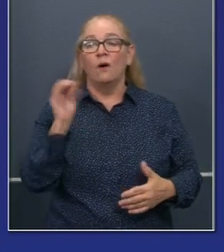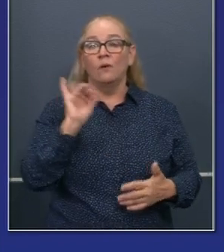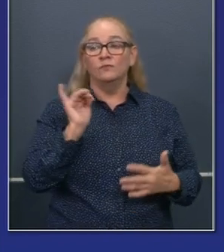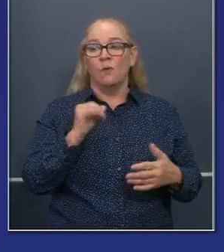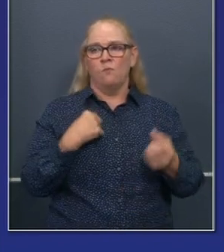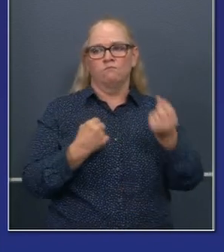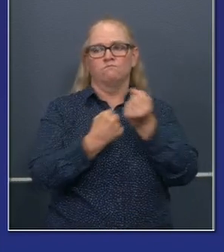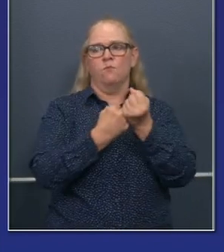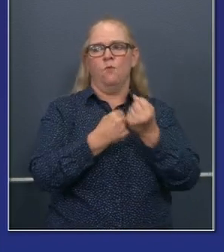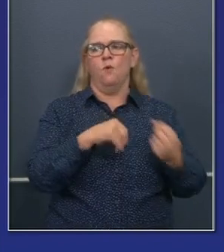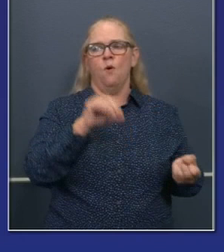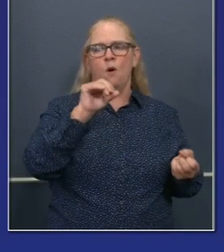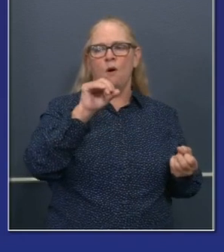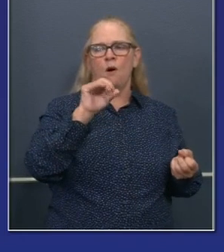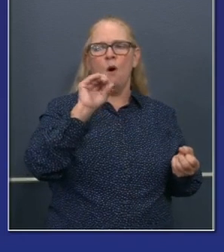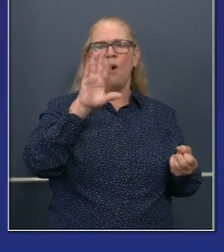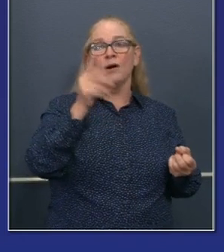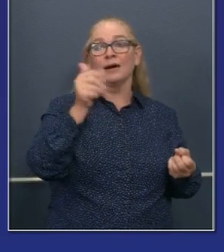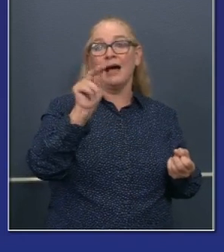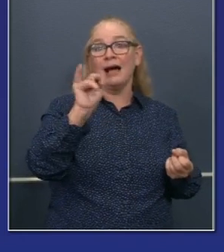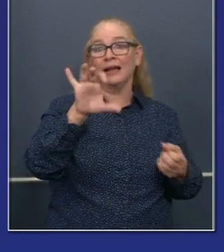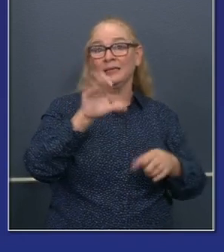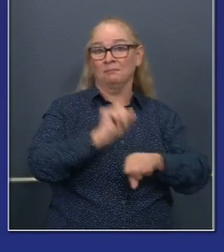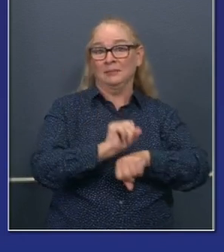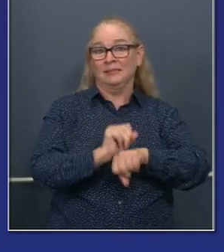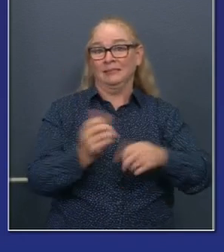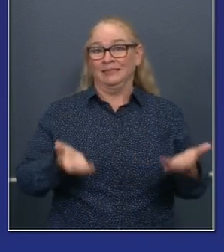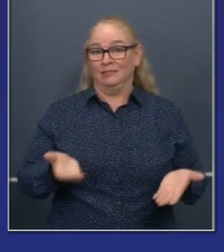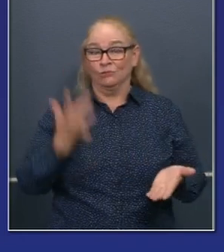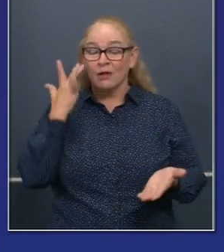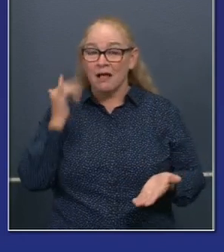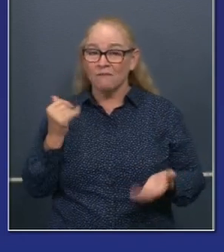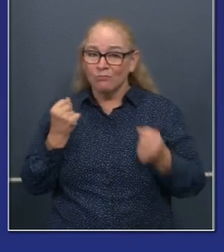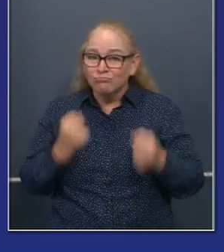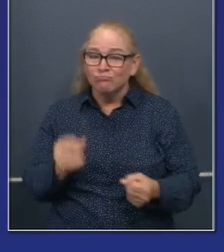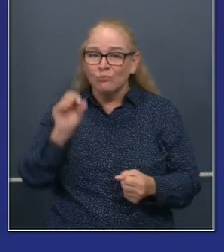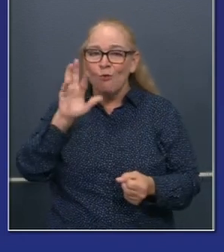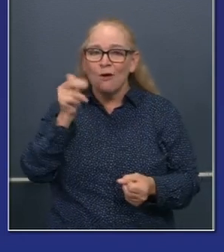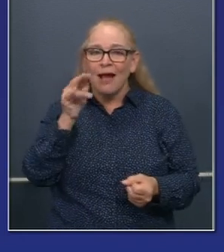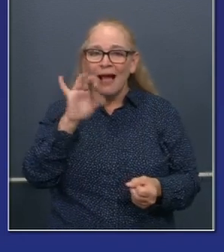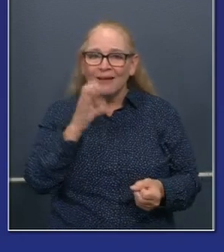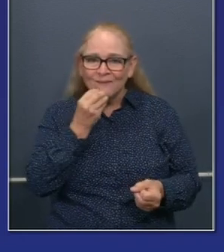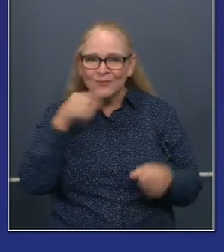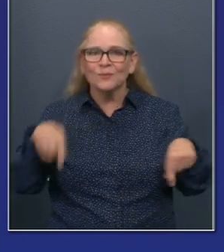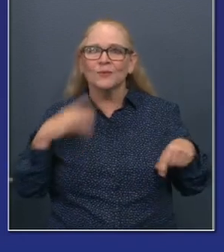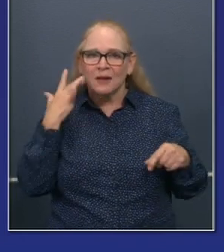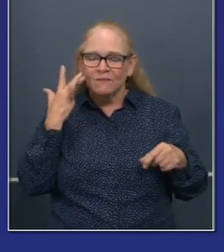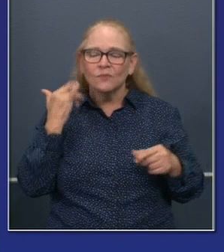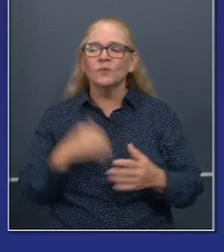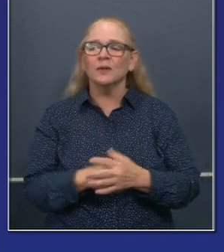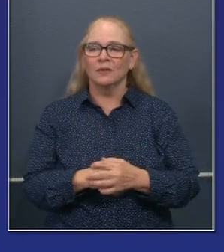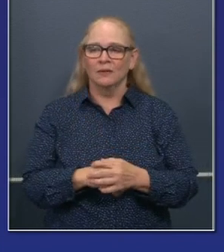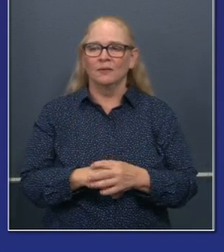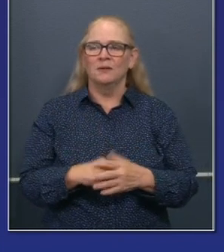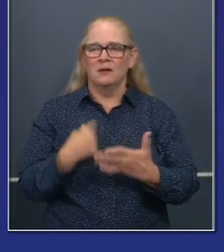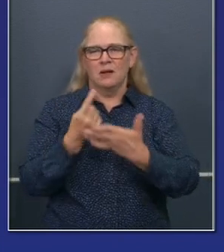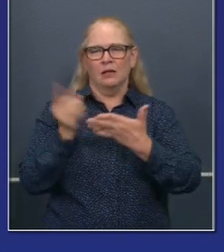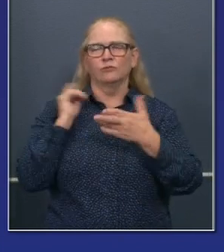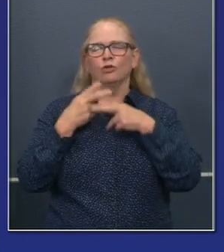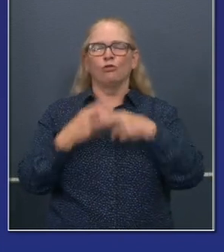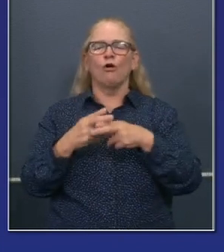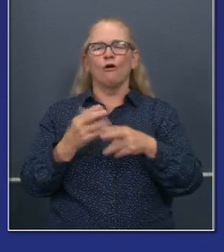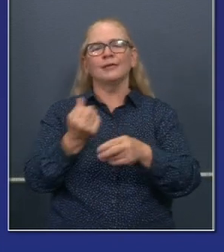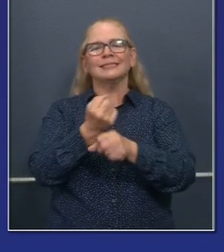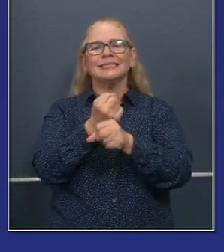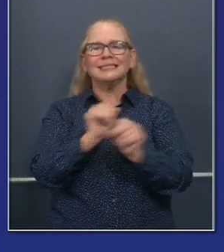businesses that preside or reside here in the state of California. We announced a number of weeks back a program called Safely Making